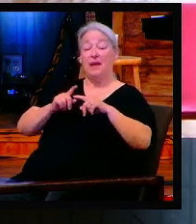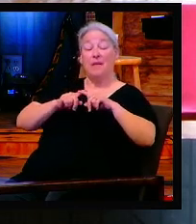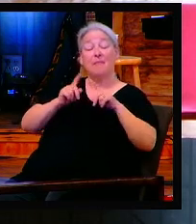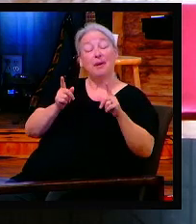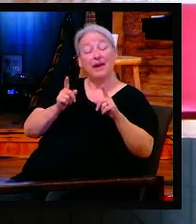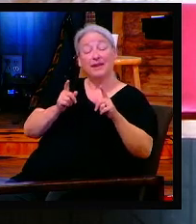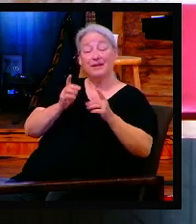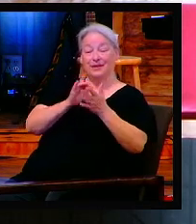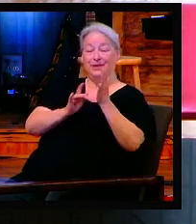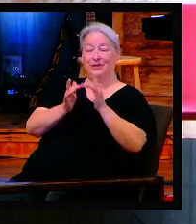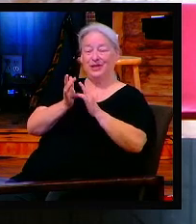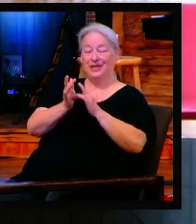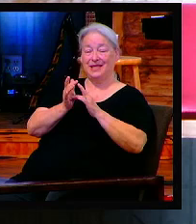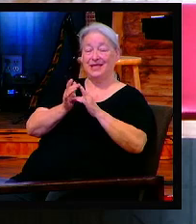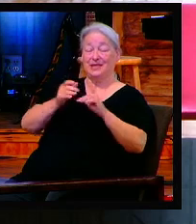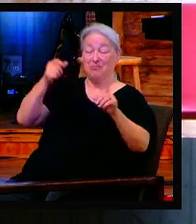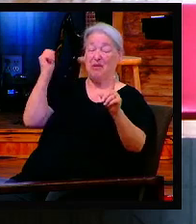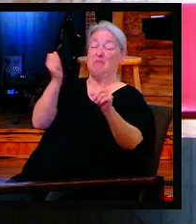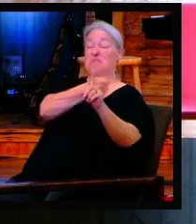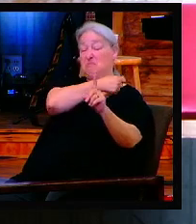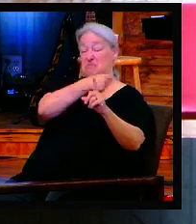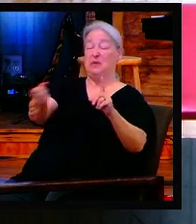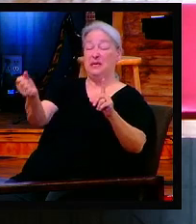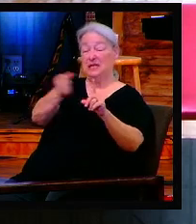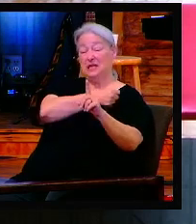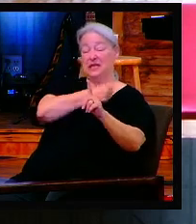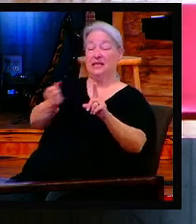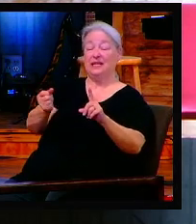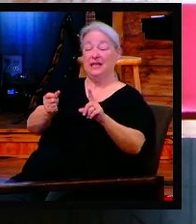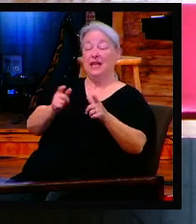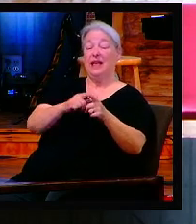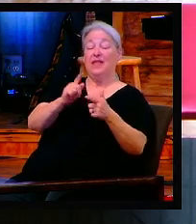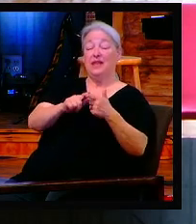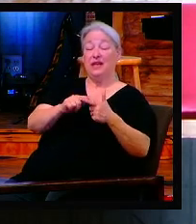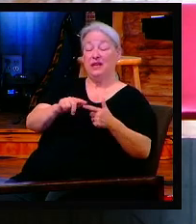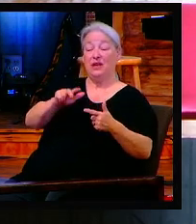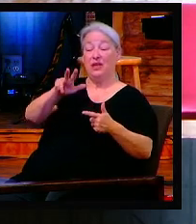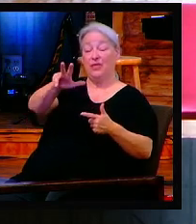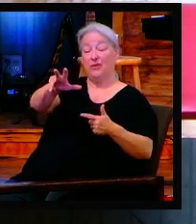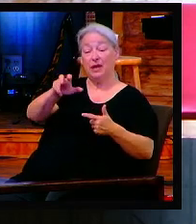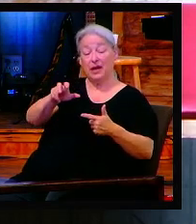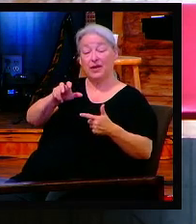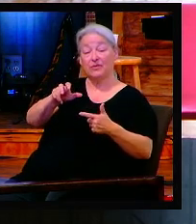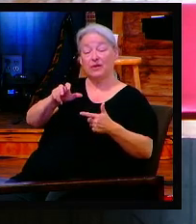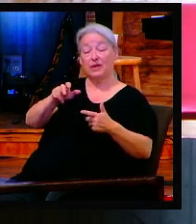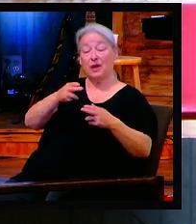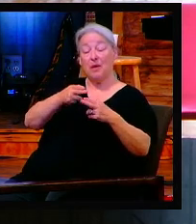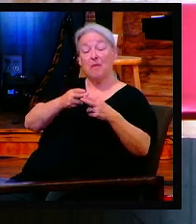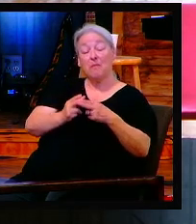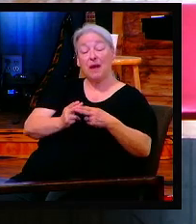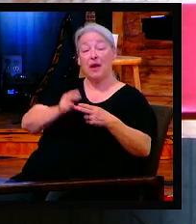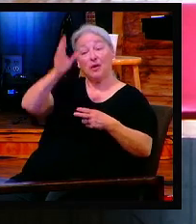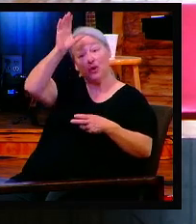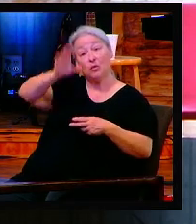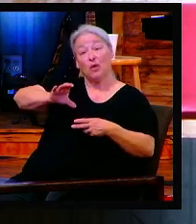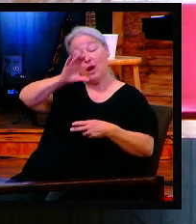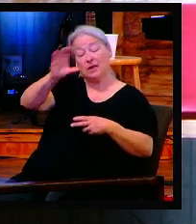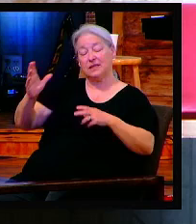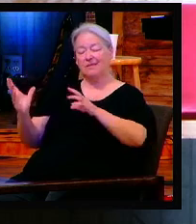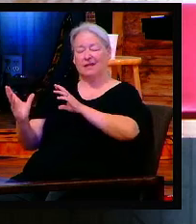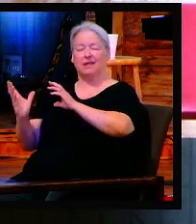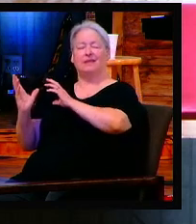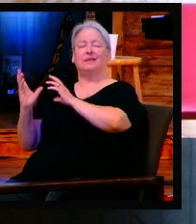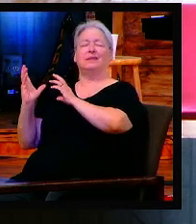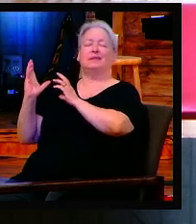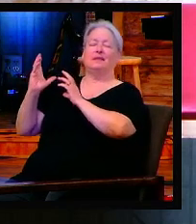all the way to Calvary. And then they put nails in his hands and nails in his feet and a piercing inside.